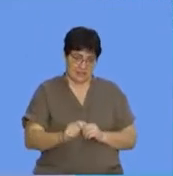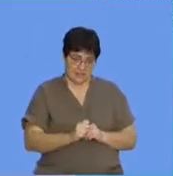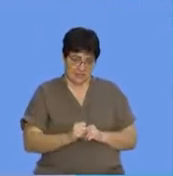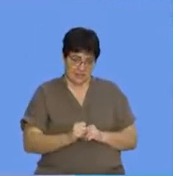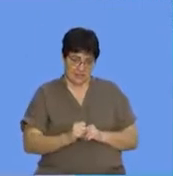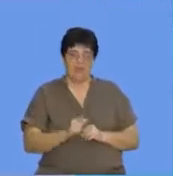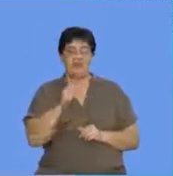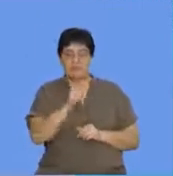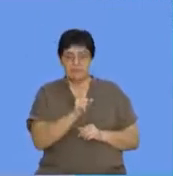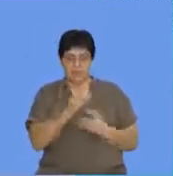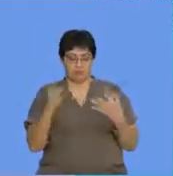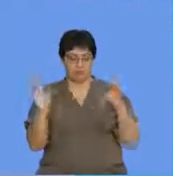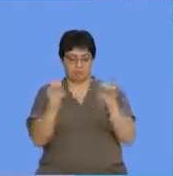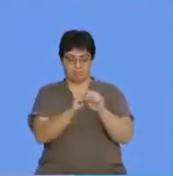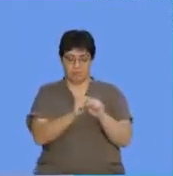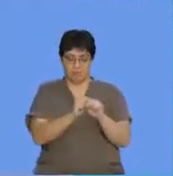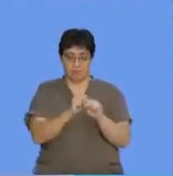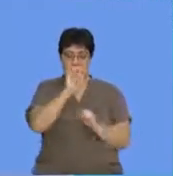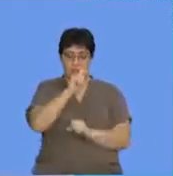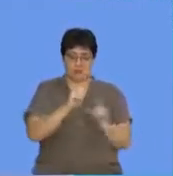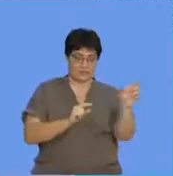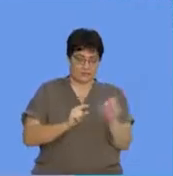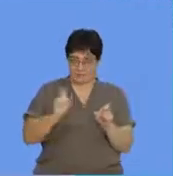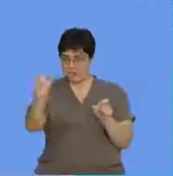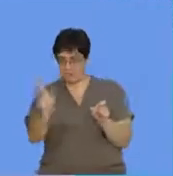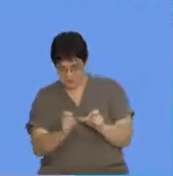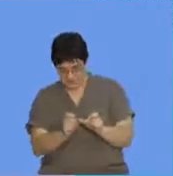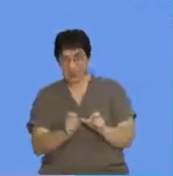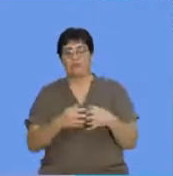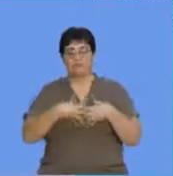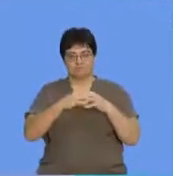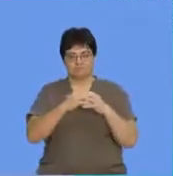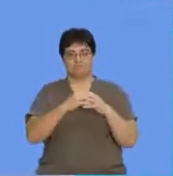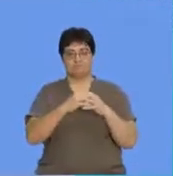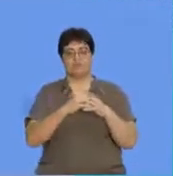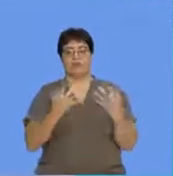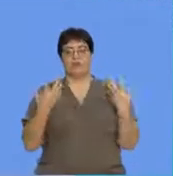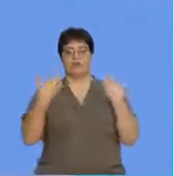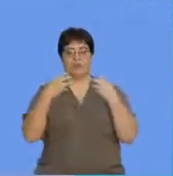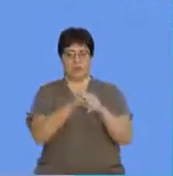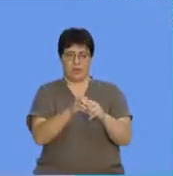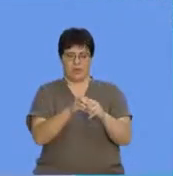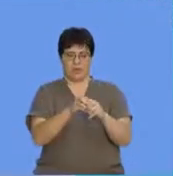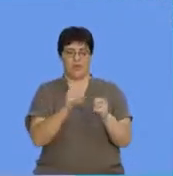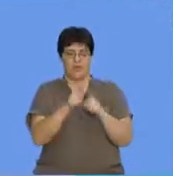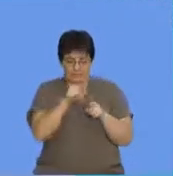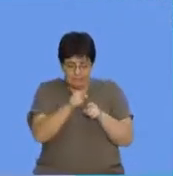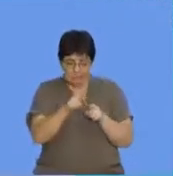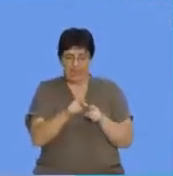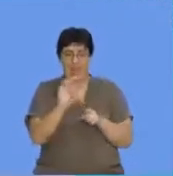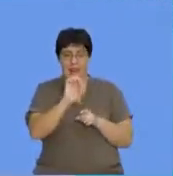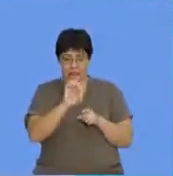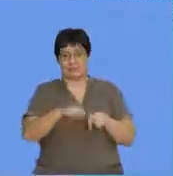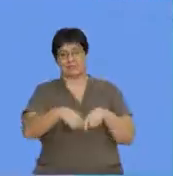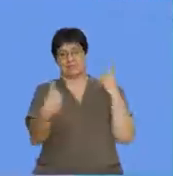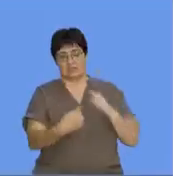joined together, you know, they form compounds. Okay. And these elements must be different. So there is,